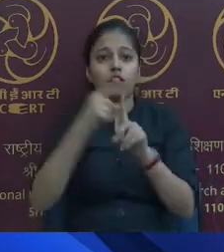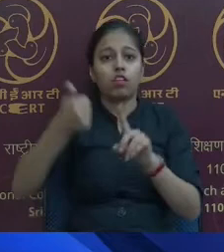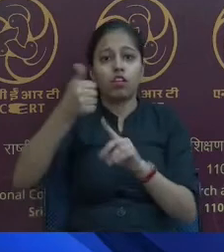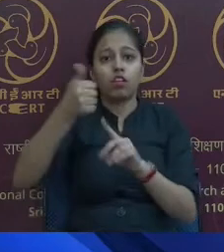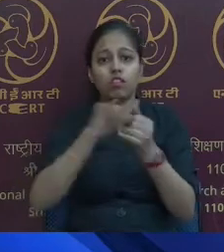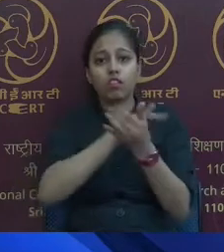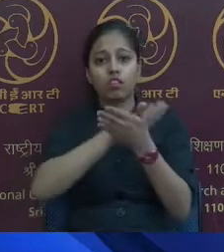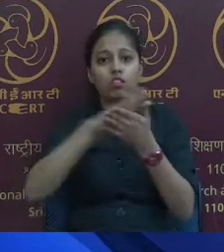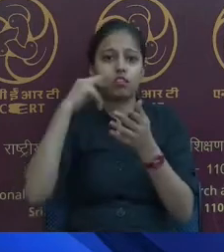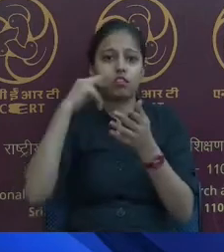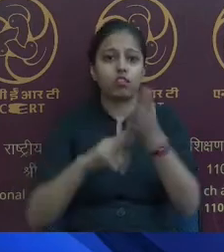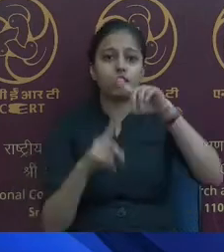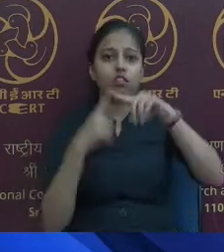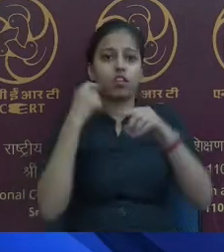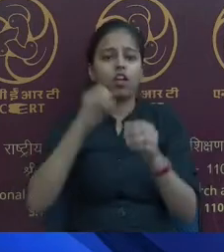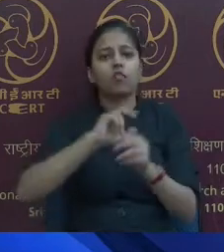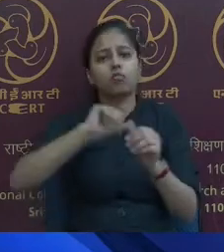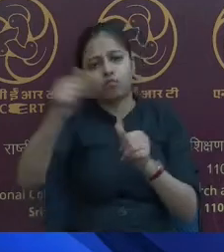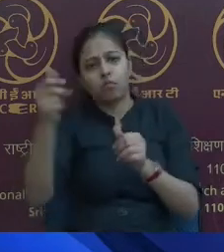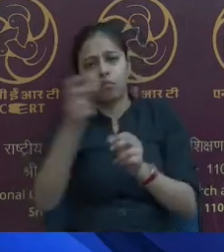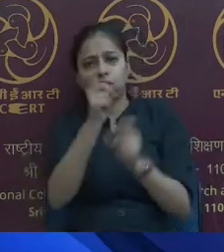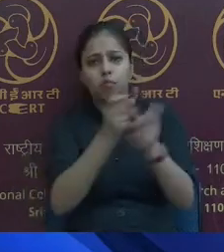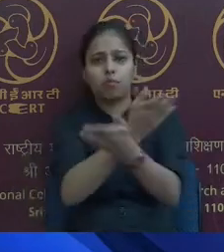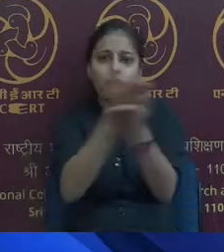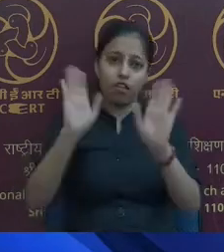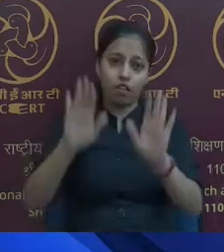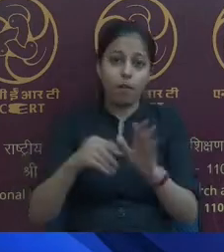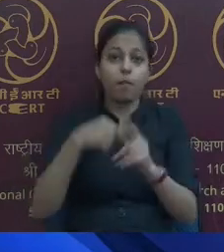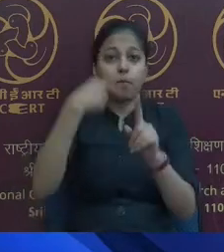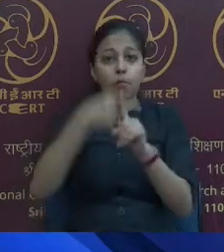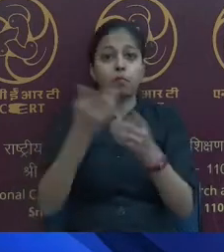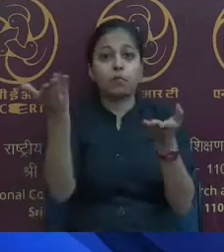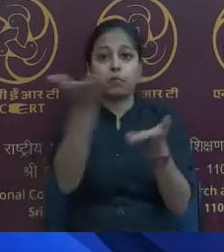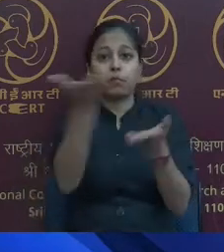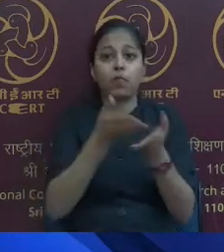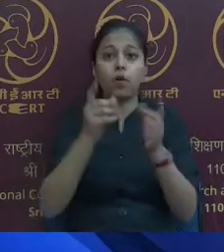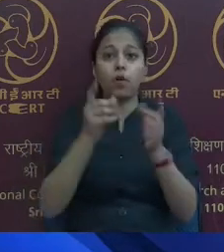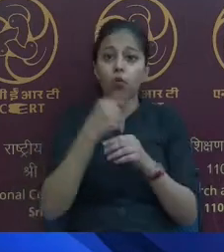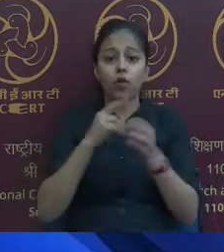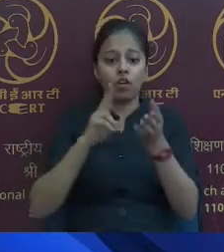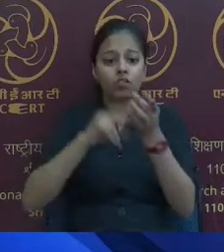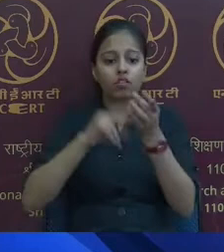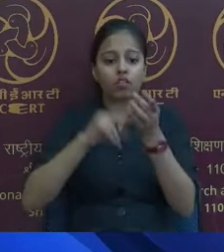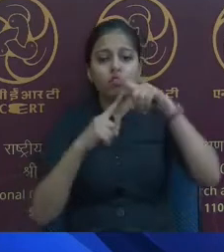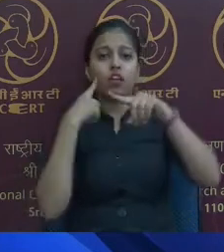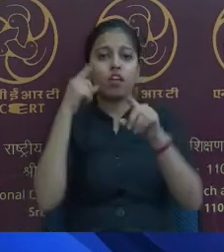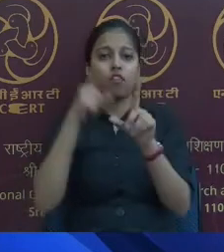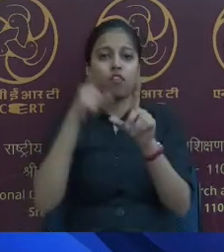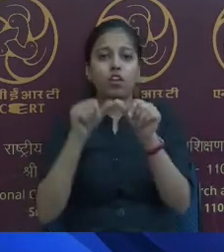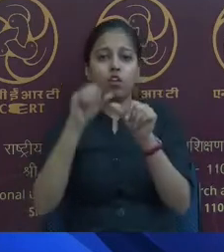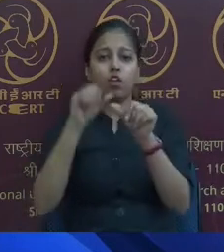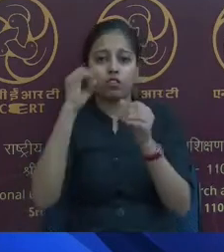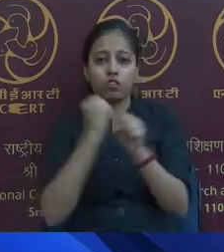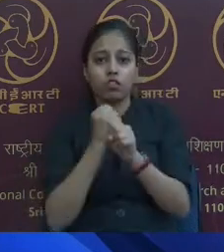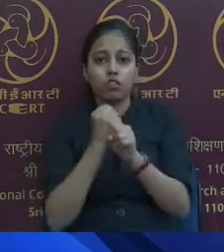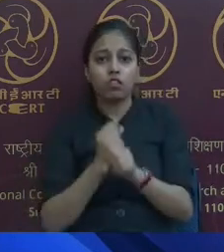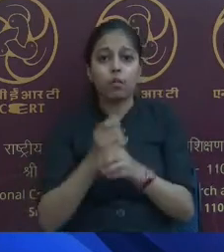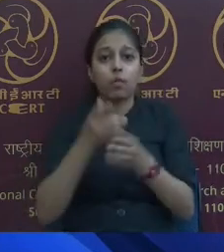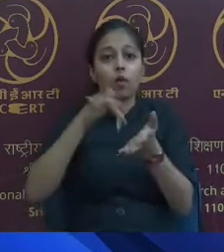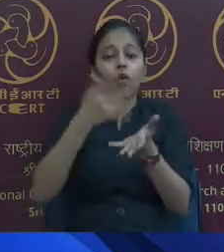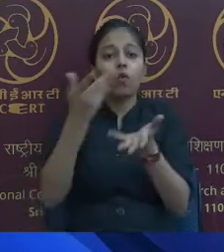other esteemed dignitaries. We also have with us the officials from Neeti Aayog, states, innovation